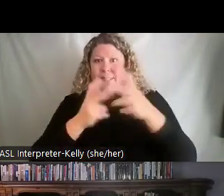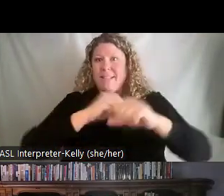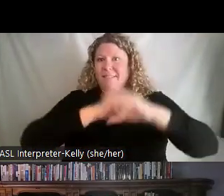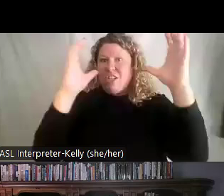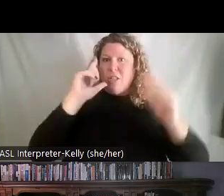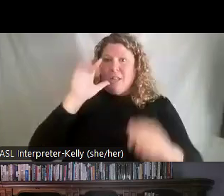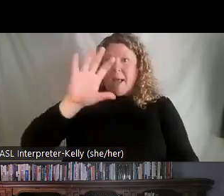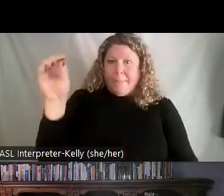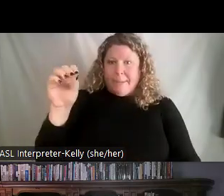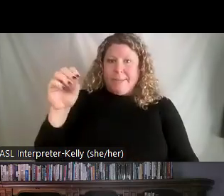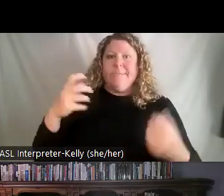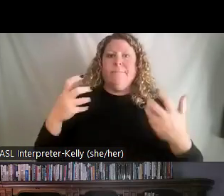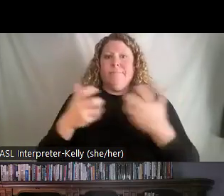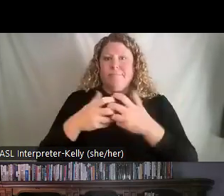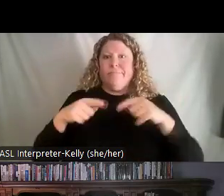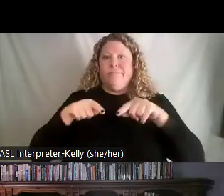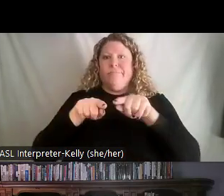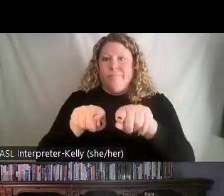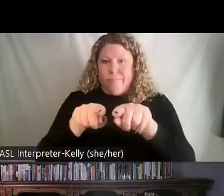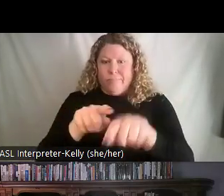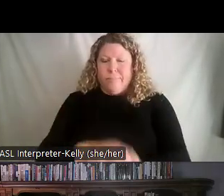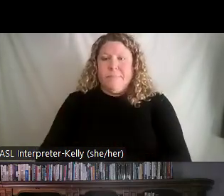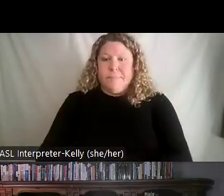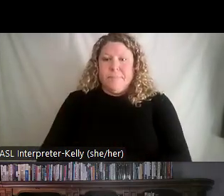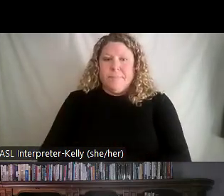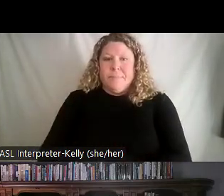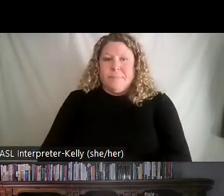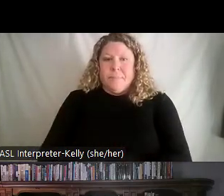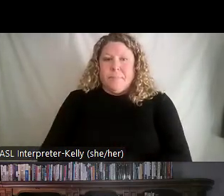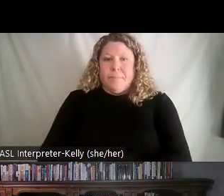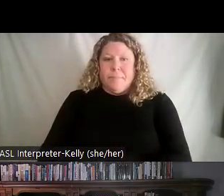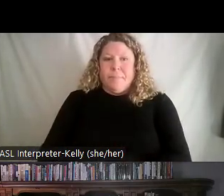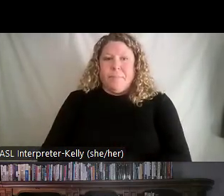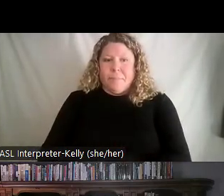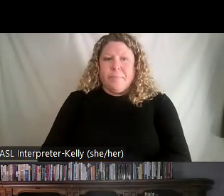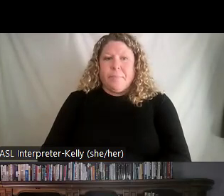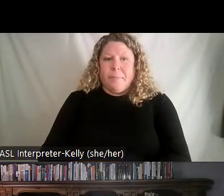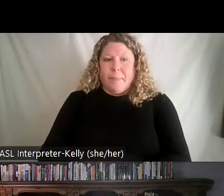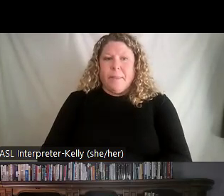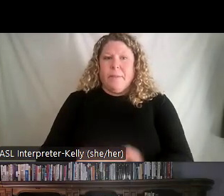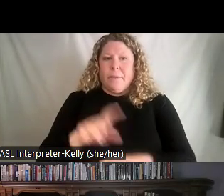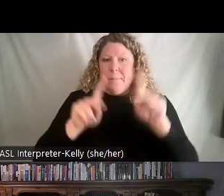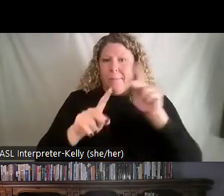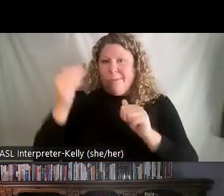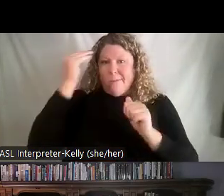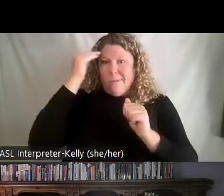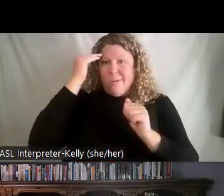the government agency that we work for and apply that to, um, the task and the work. So they understand and see how that moves them forward.